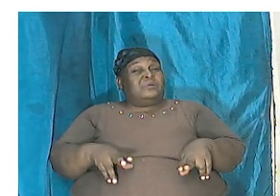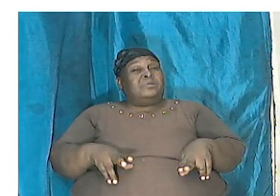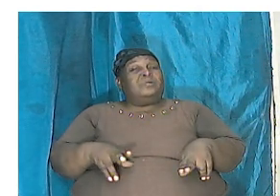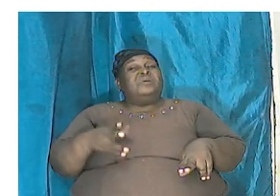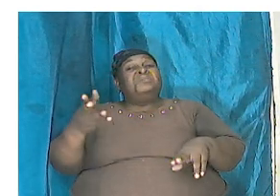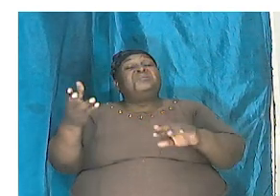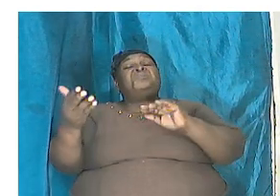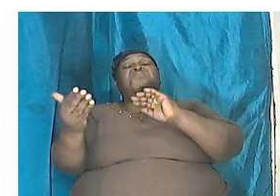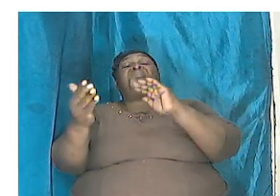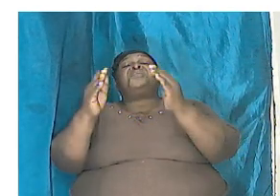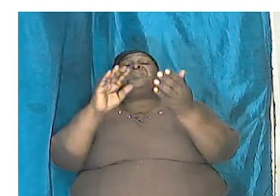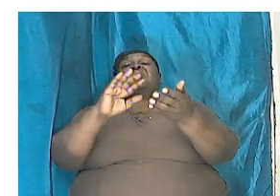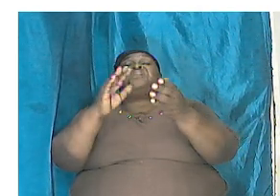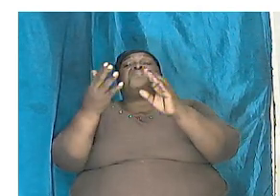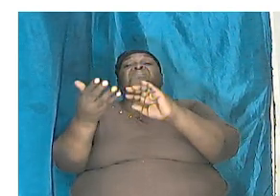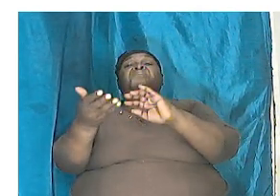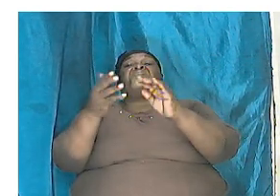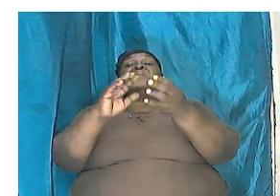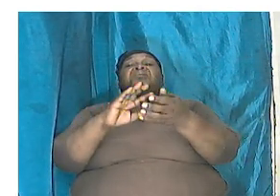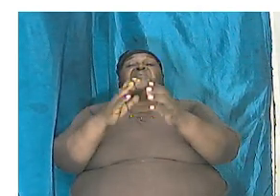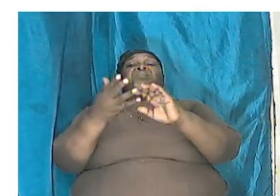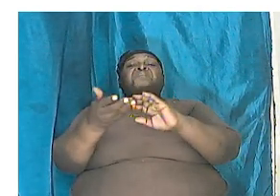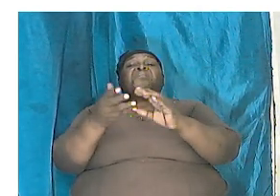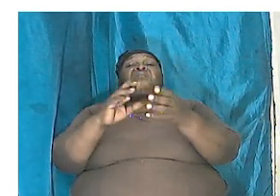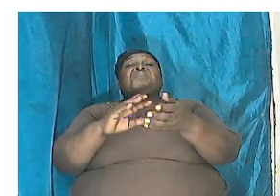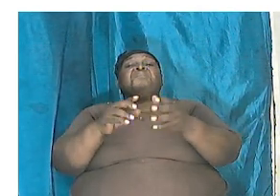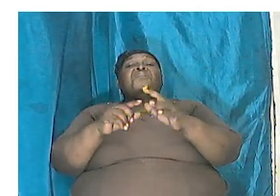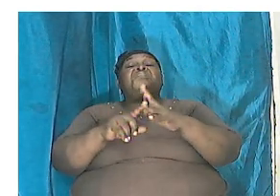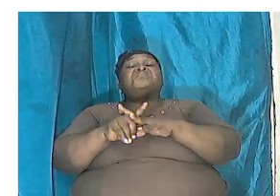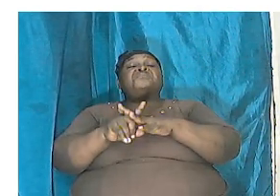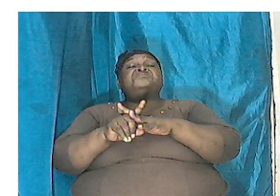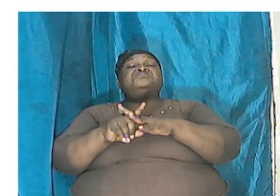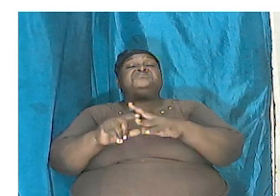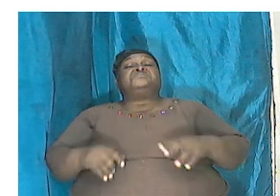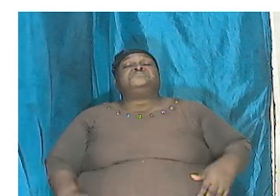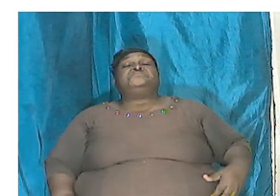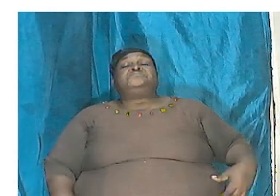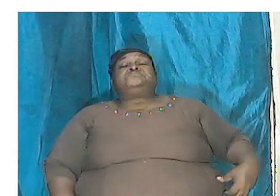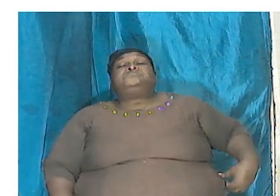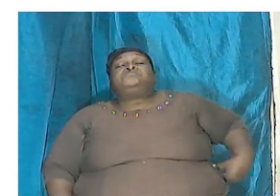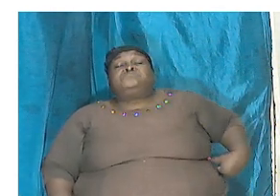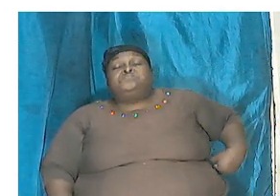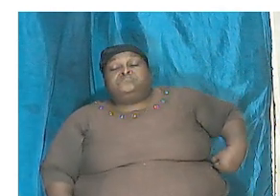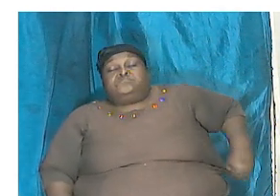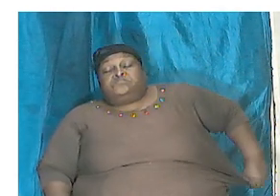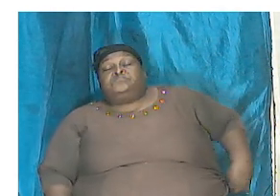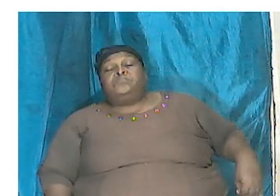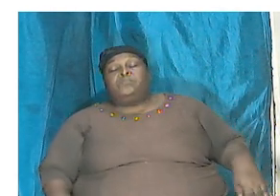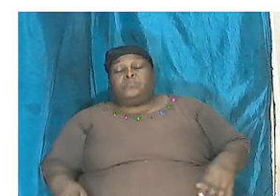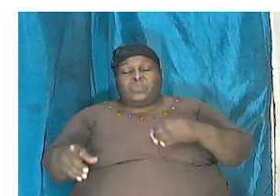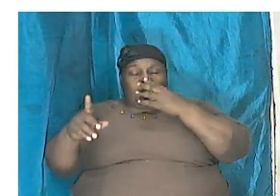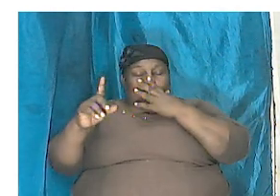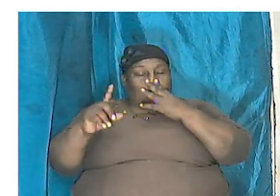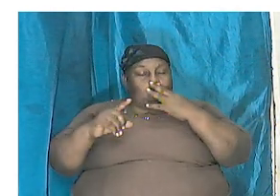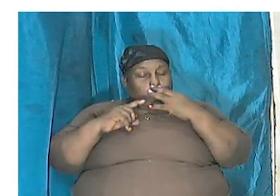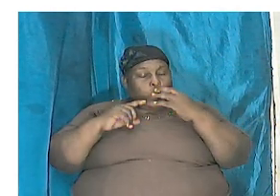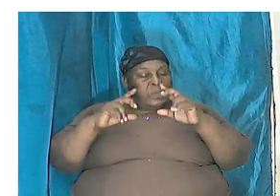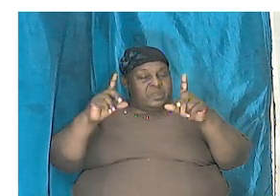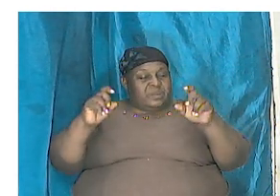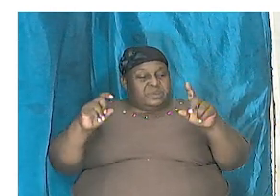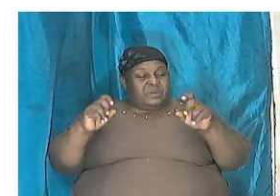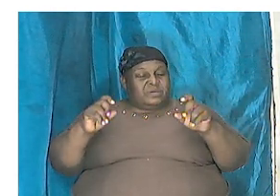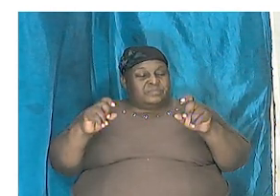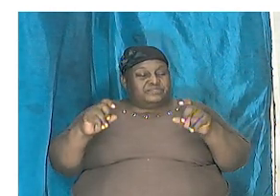became extinct now the question is further